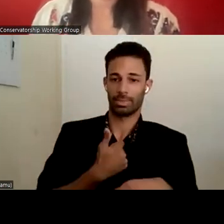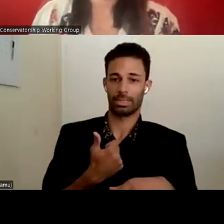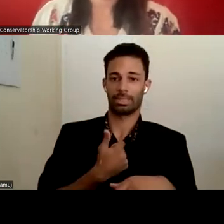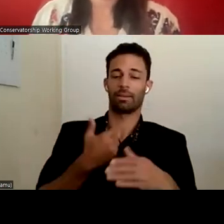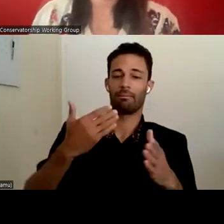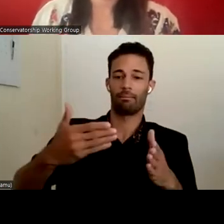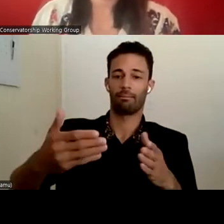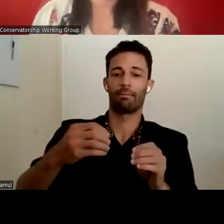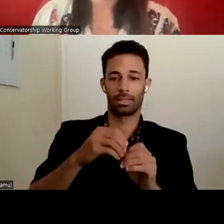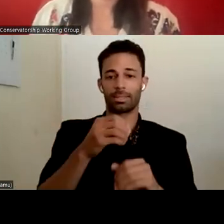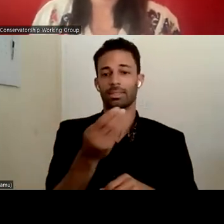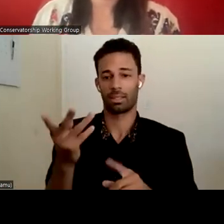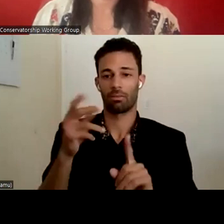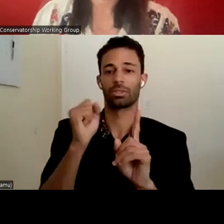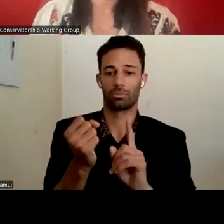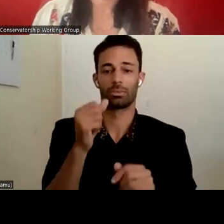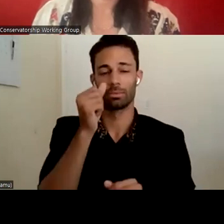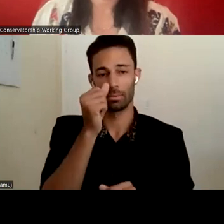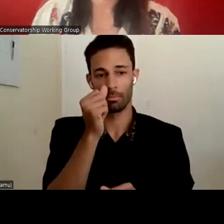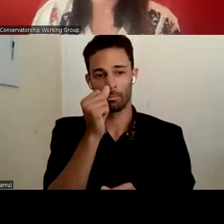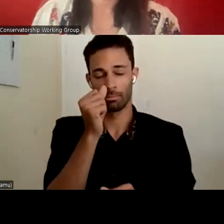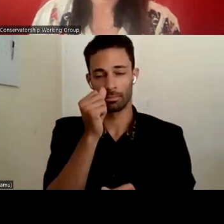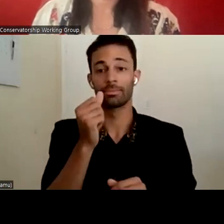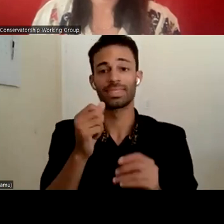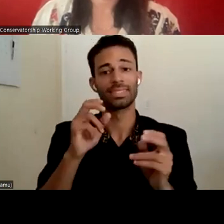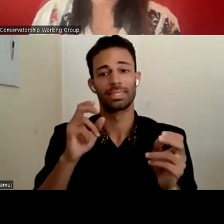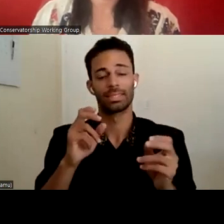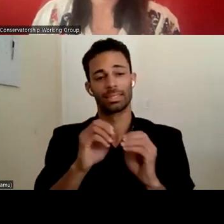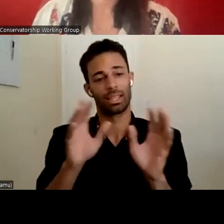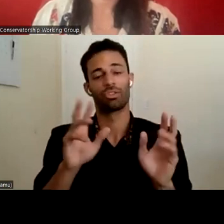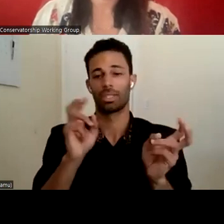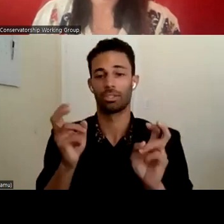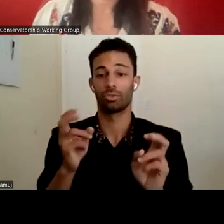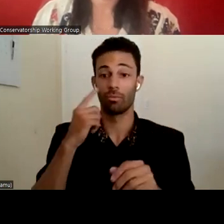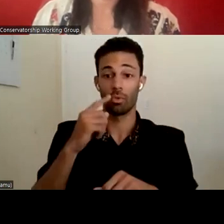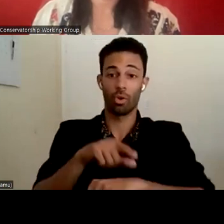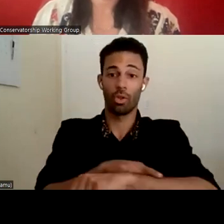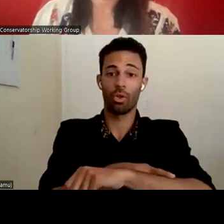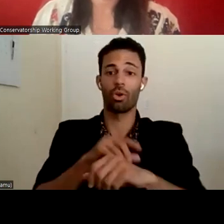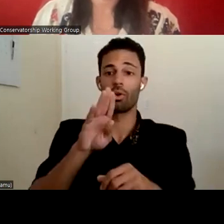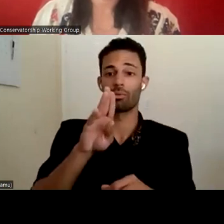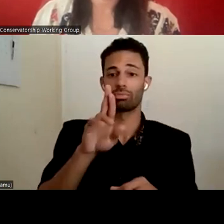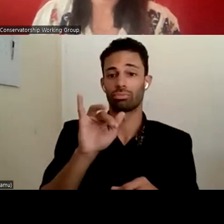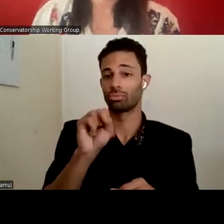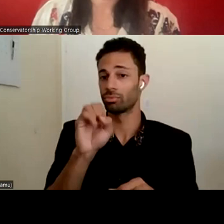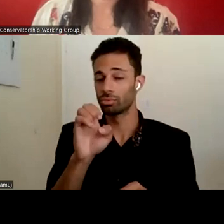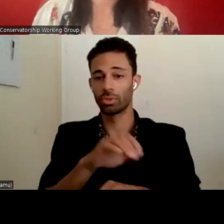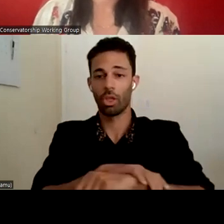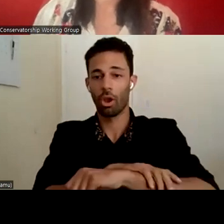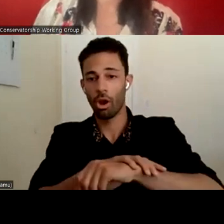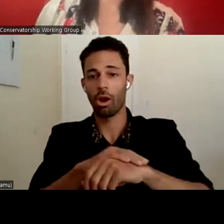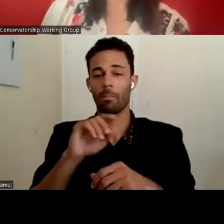several cases. So that, that's clearly an issue. As far as the bruising on her arms and thighs, that, that is,